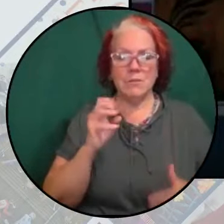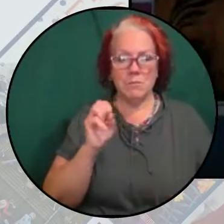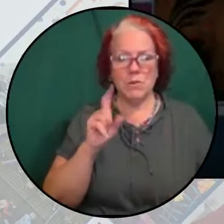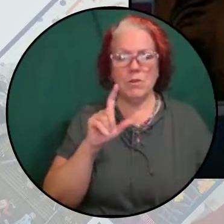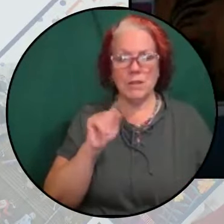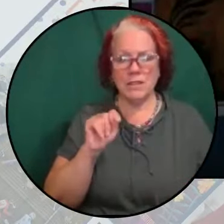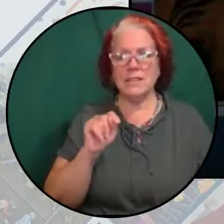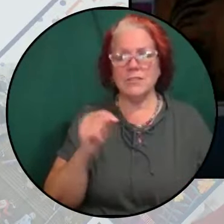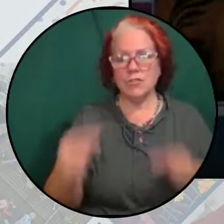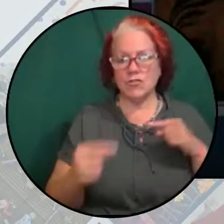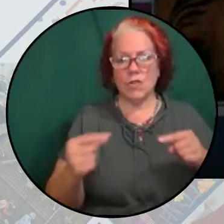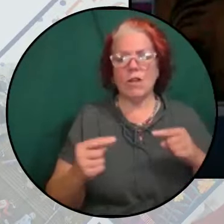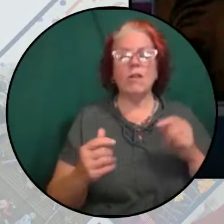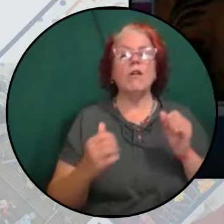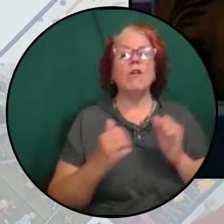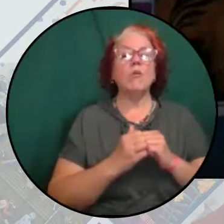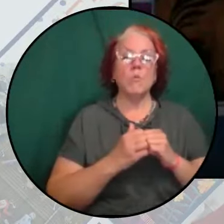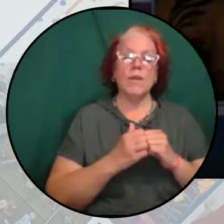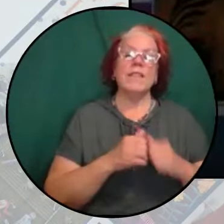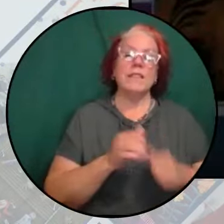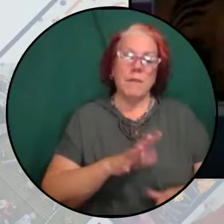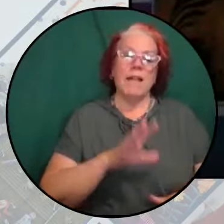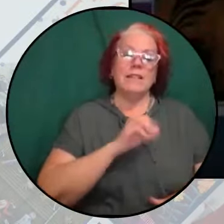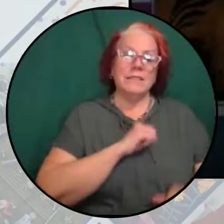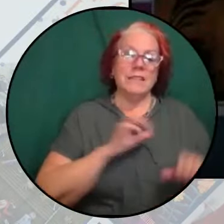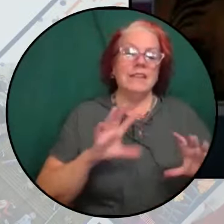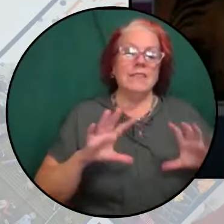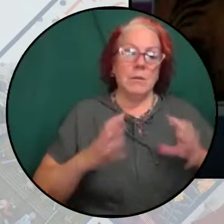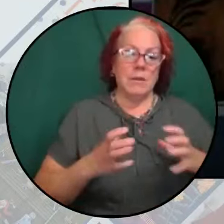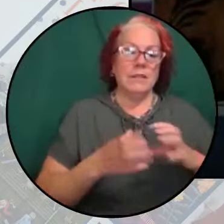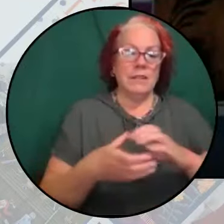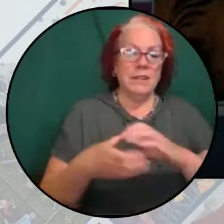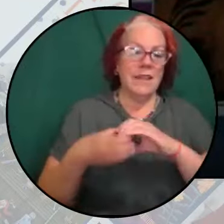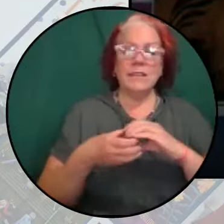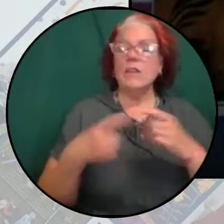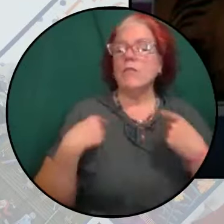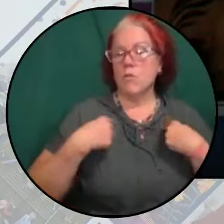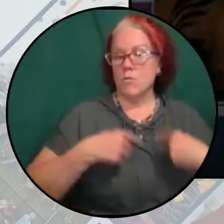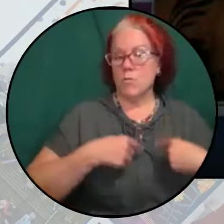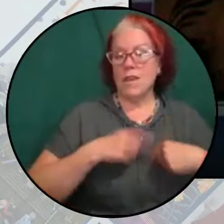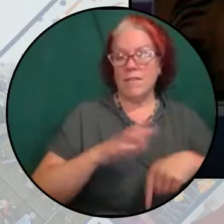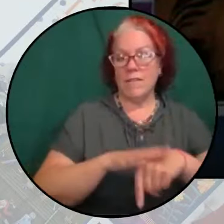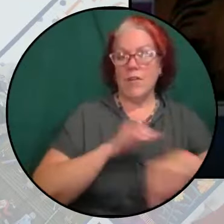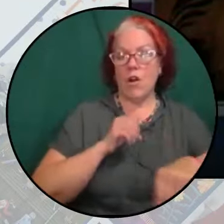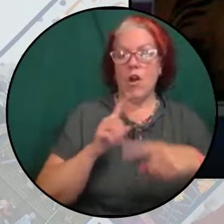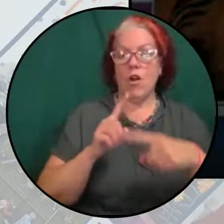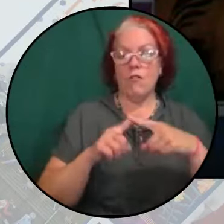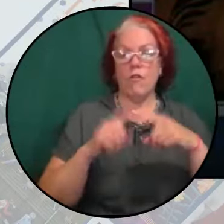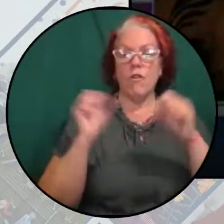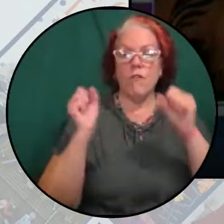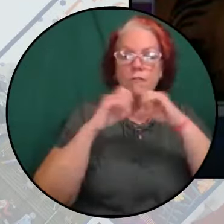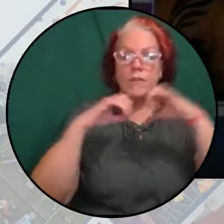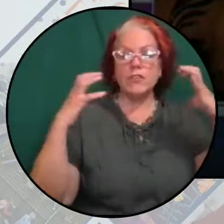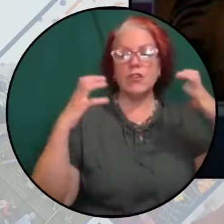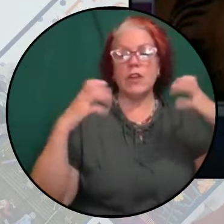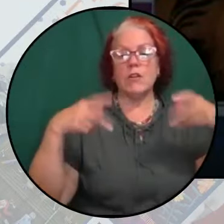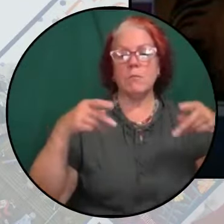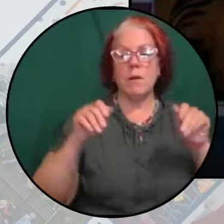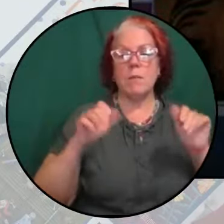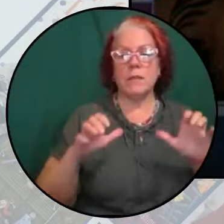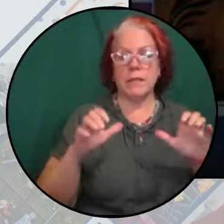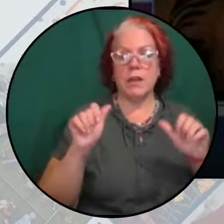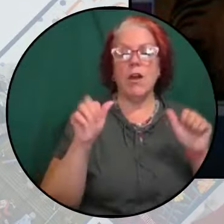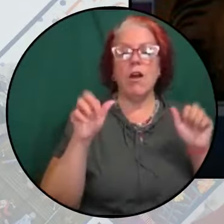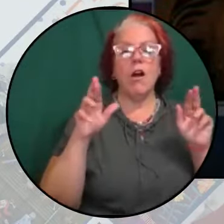With the Palestinian Feminist Collective, Insight has issued a call for visionary public art actions centering Hiba